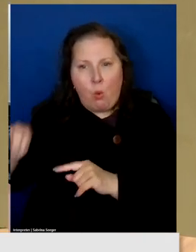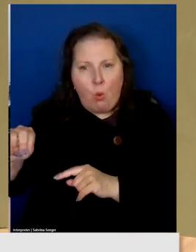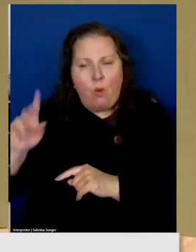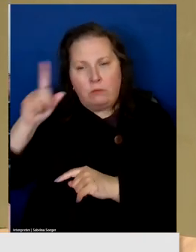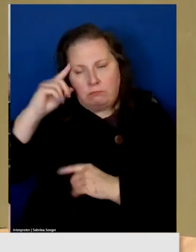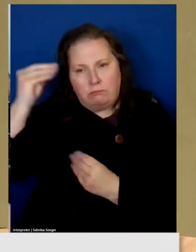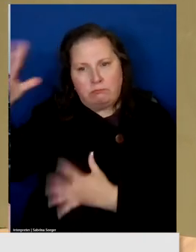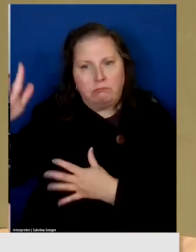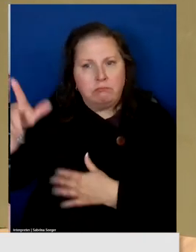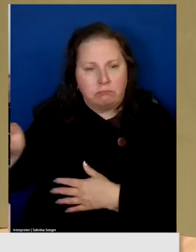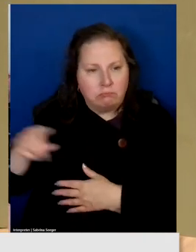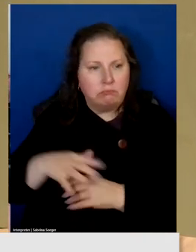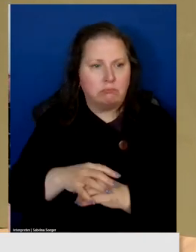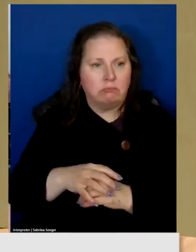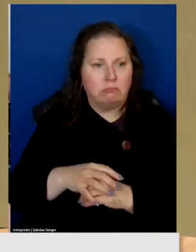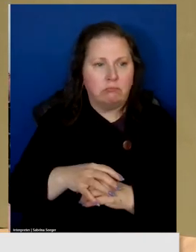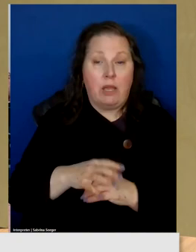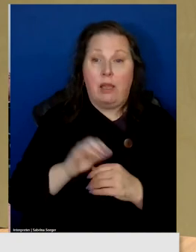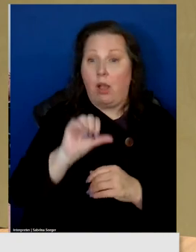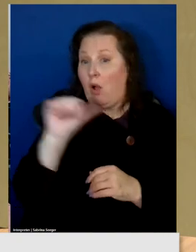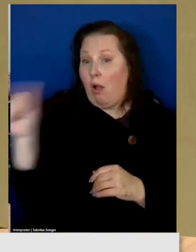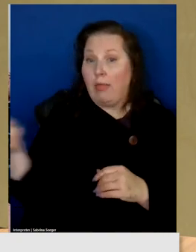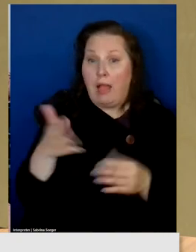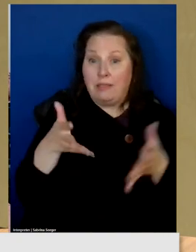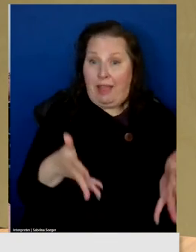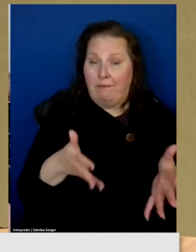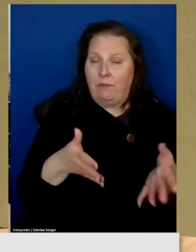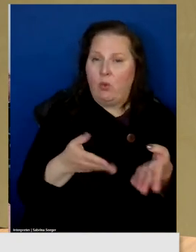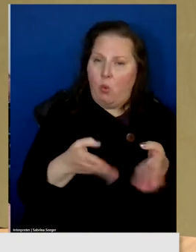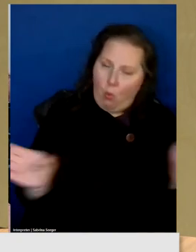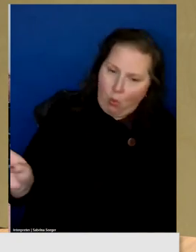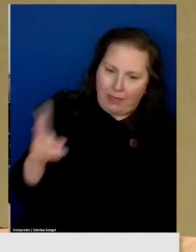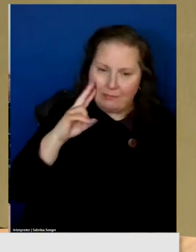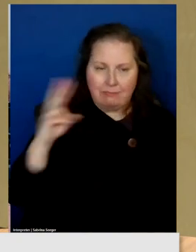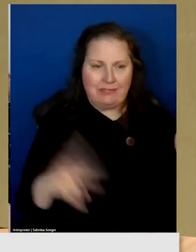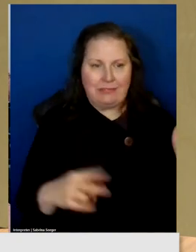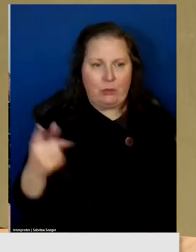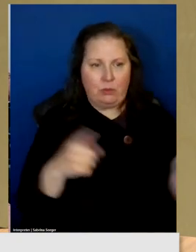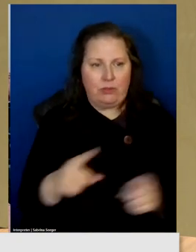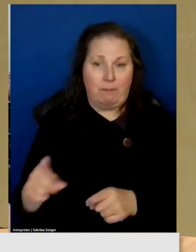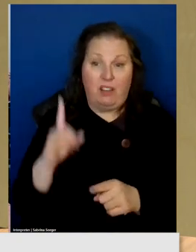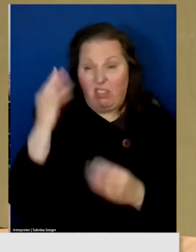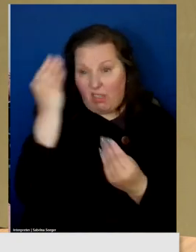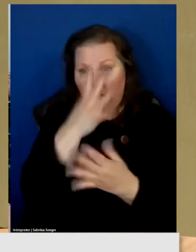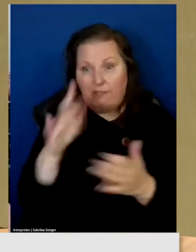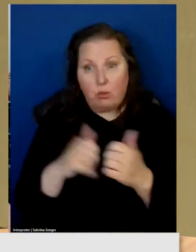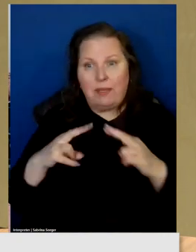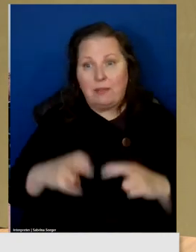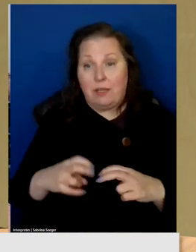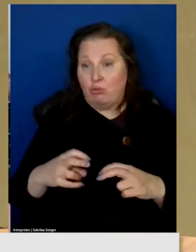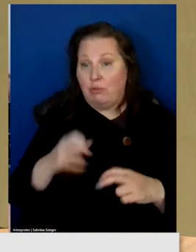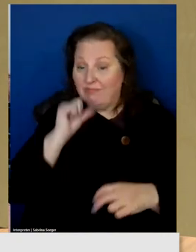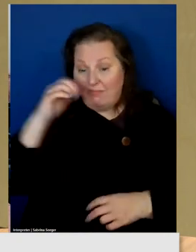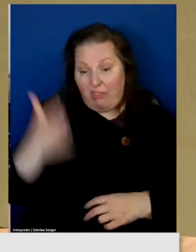And everything else should be public. Again, that information analysis is missing.